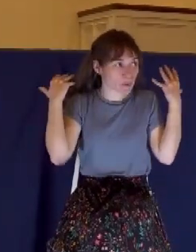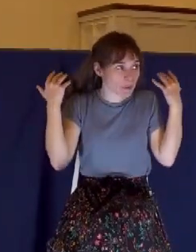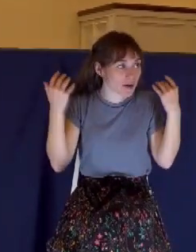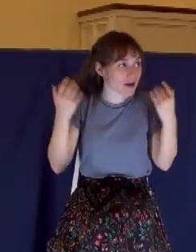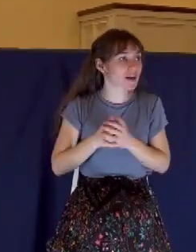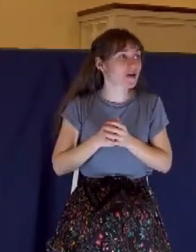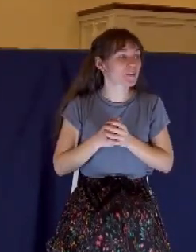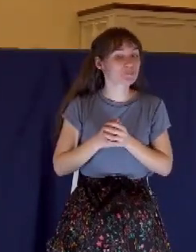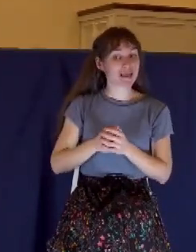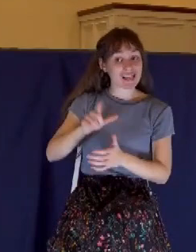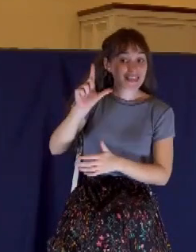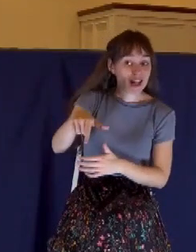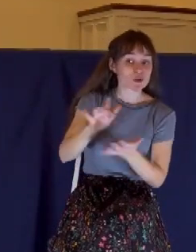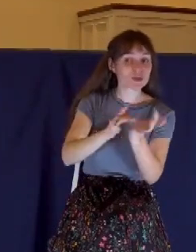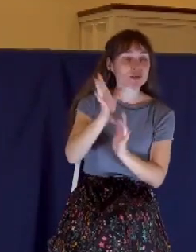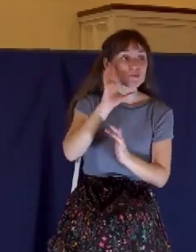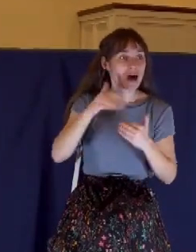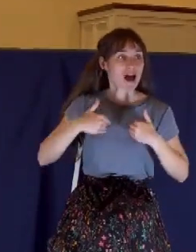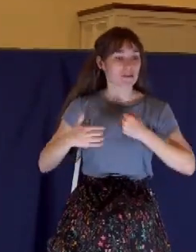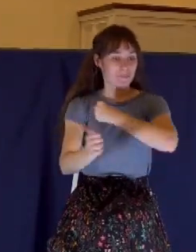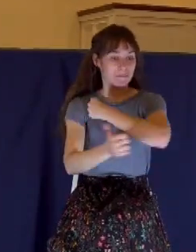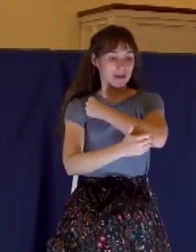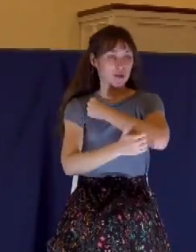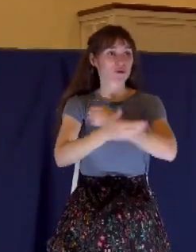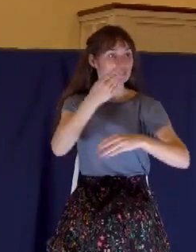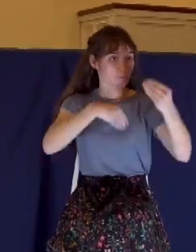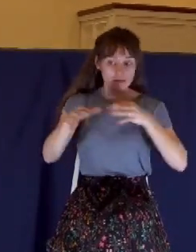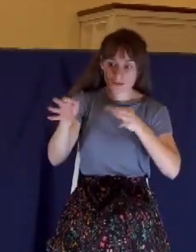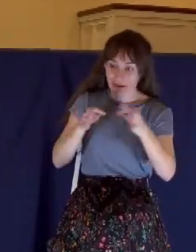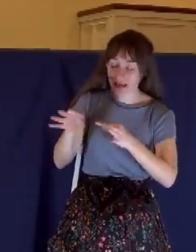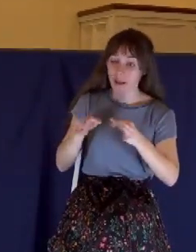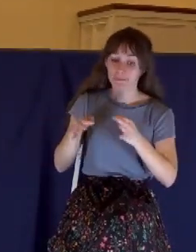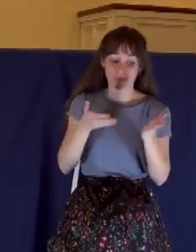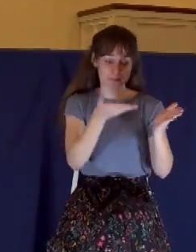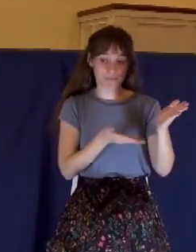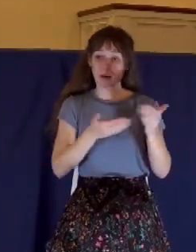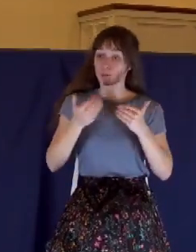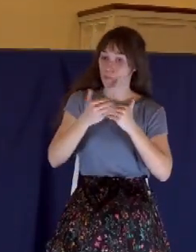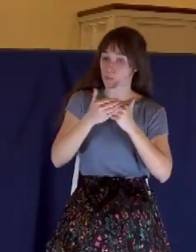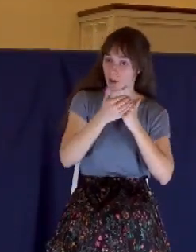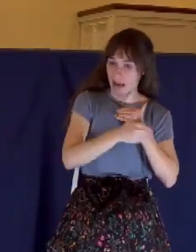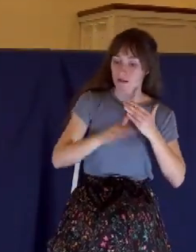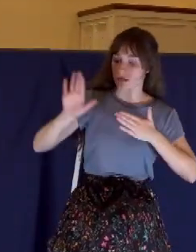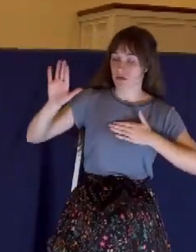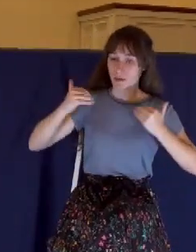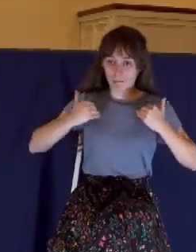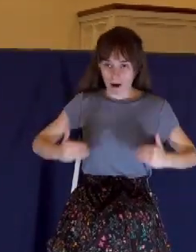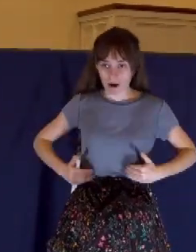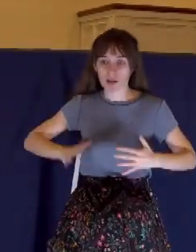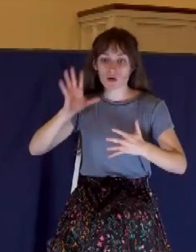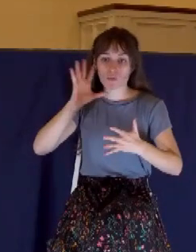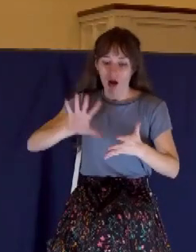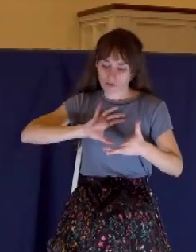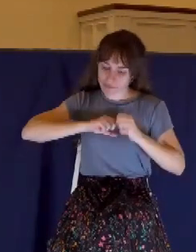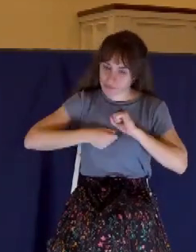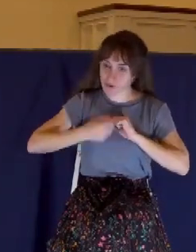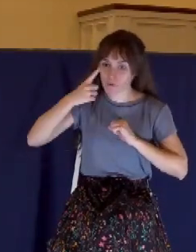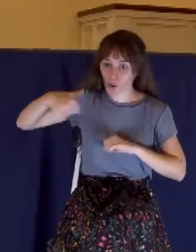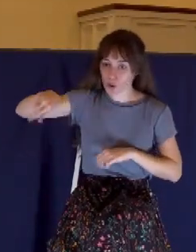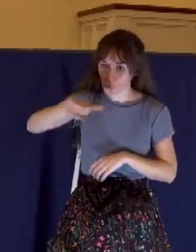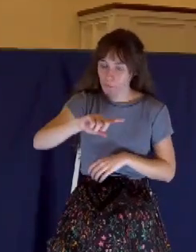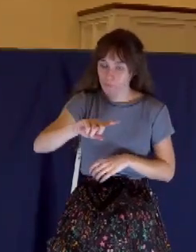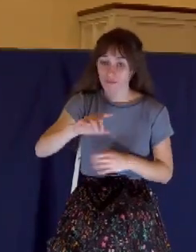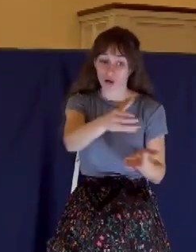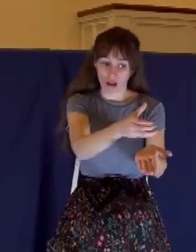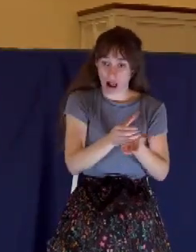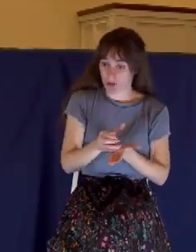Passover sufferer where He says, This bread is my body which is broken, will be broken for you. This cup of the wine is my